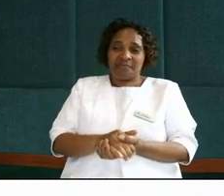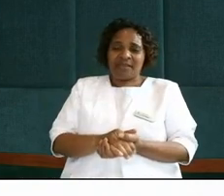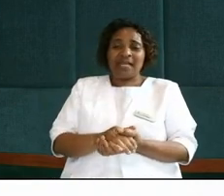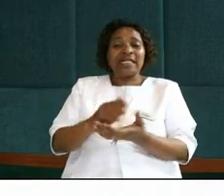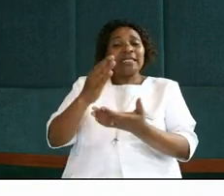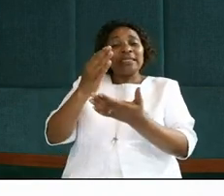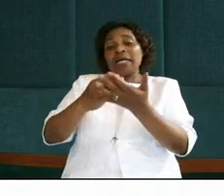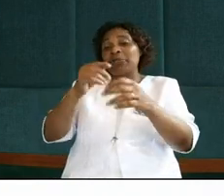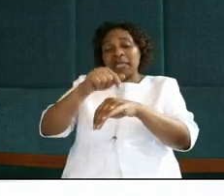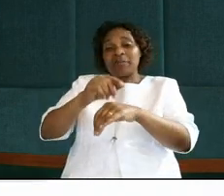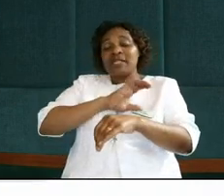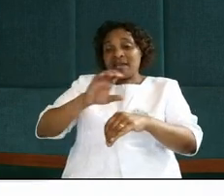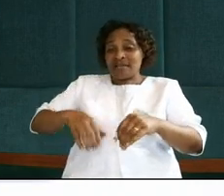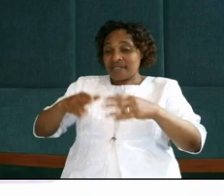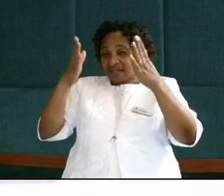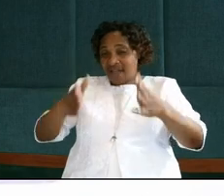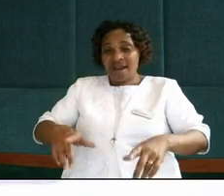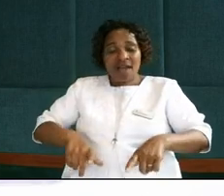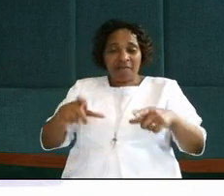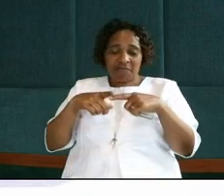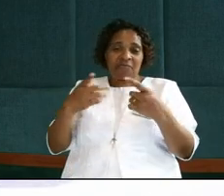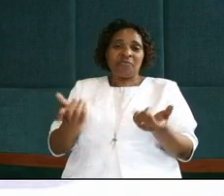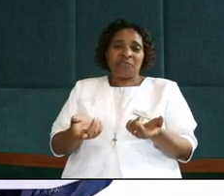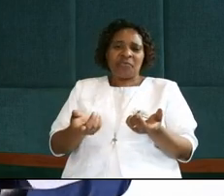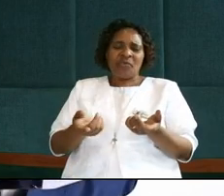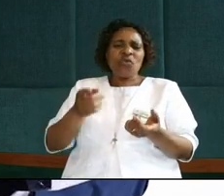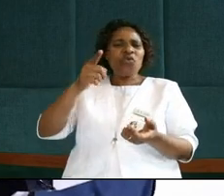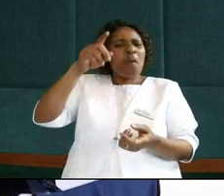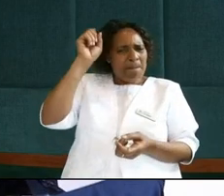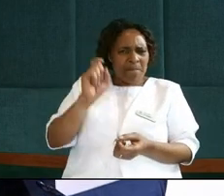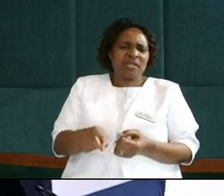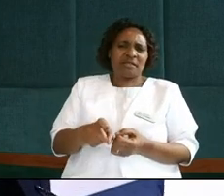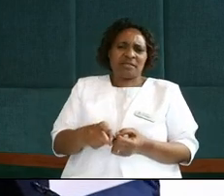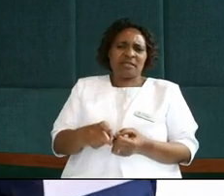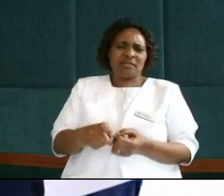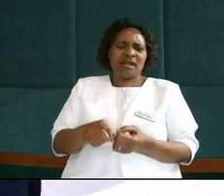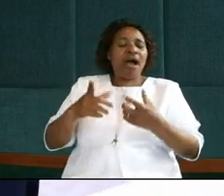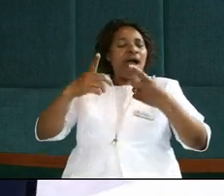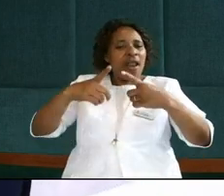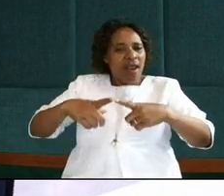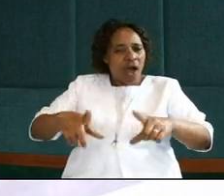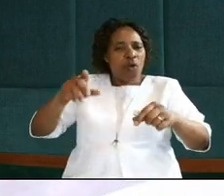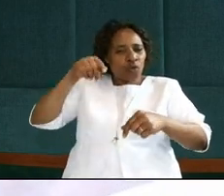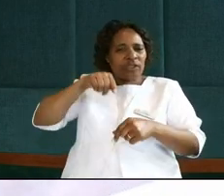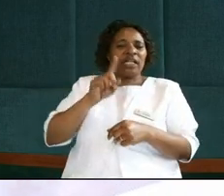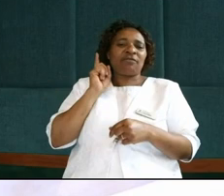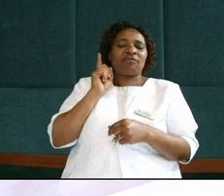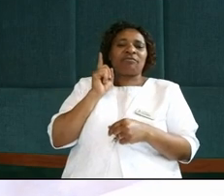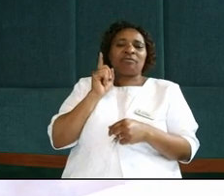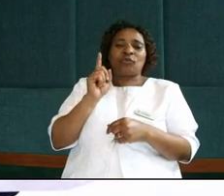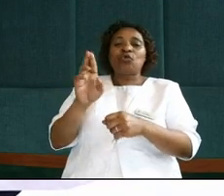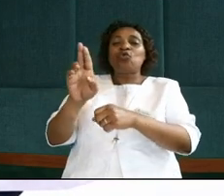There are times in your Christian life, you must allow yourself for the